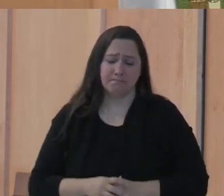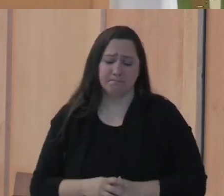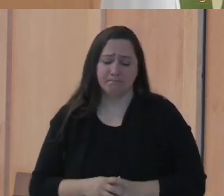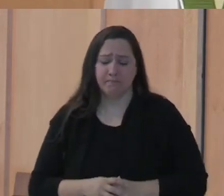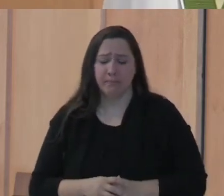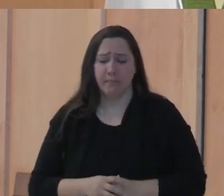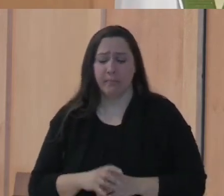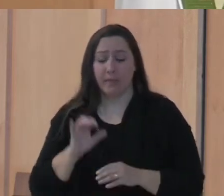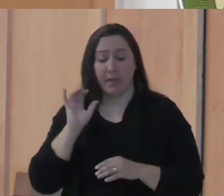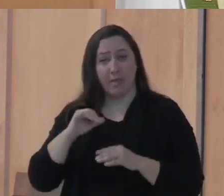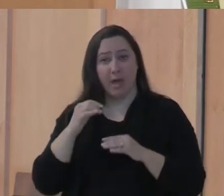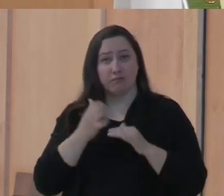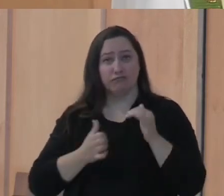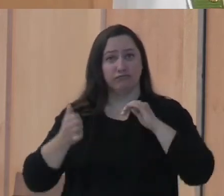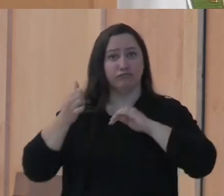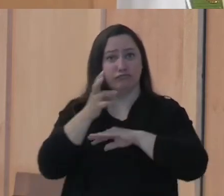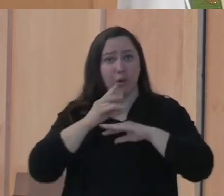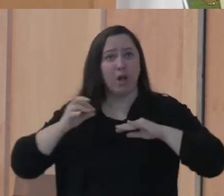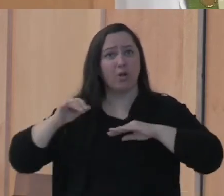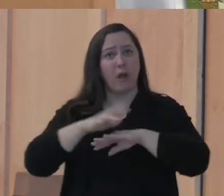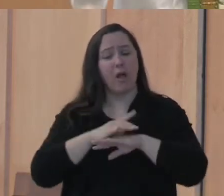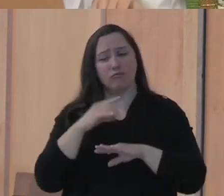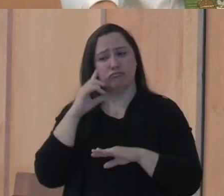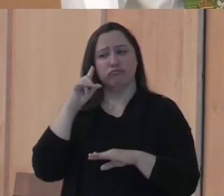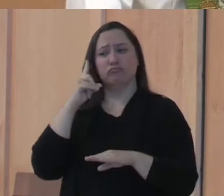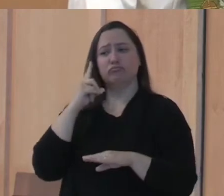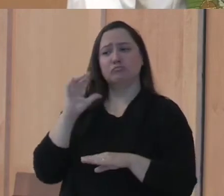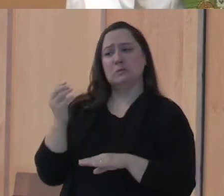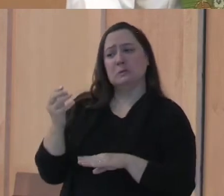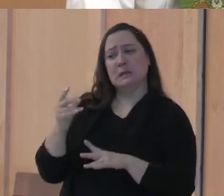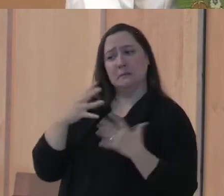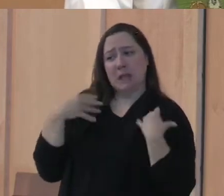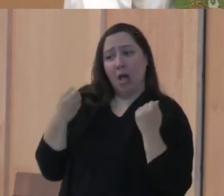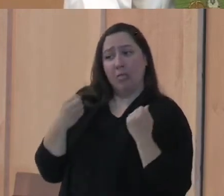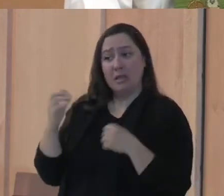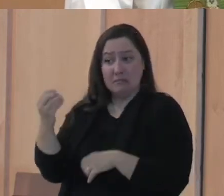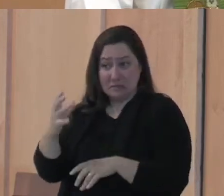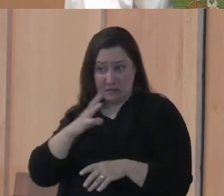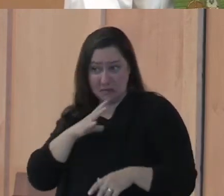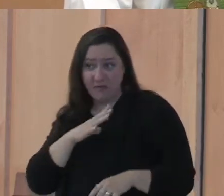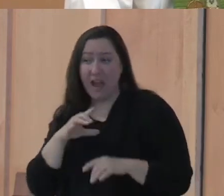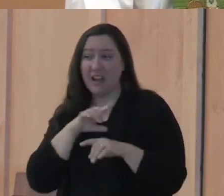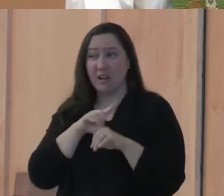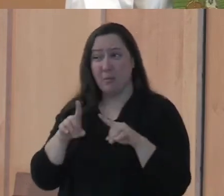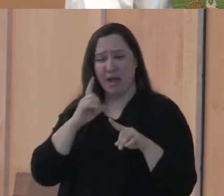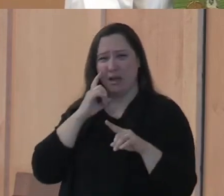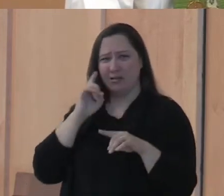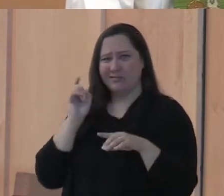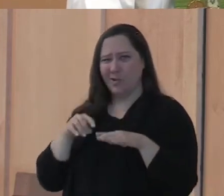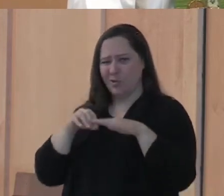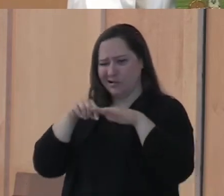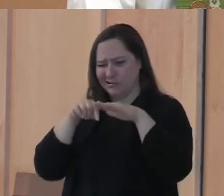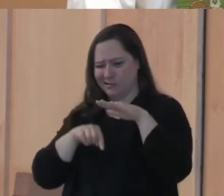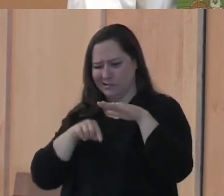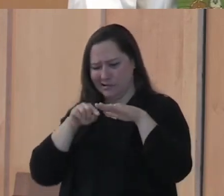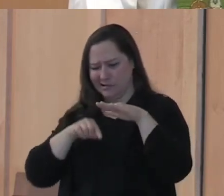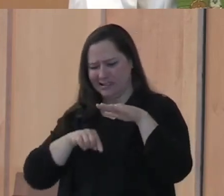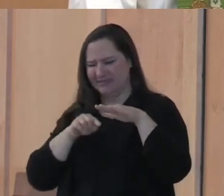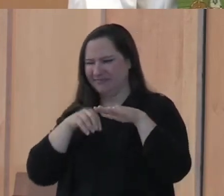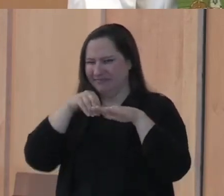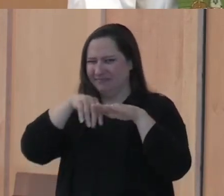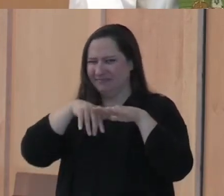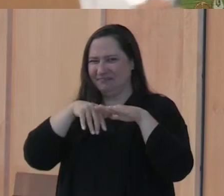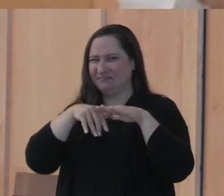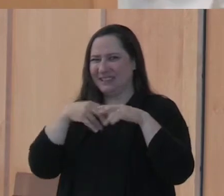That above ground might look healthy and fine, but if you look under the surface, you'd realize there's an issue there because the